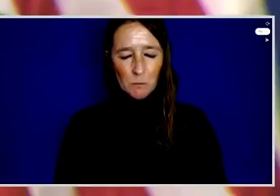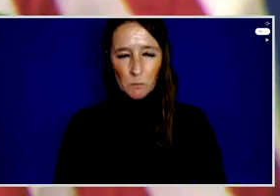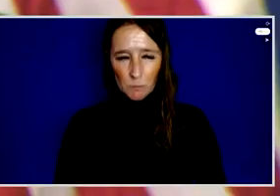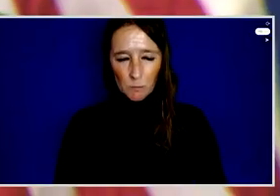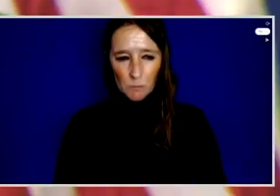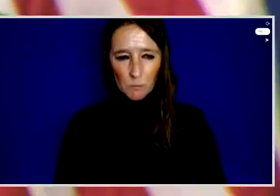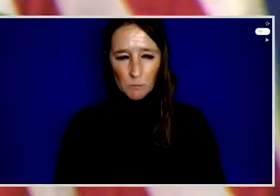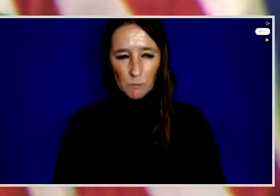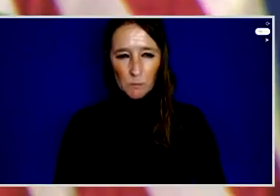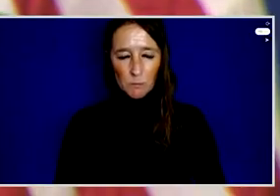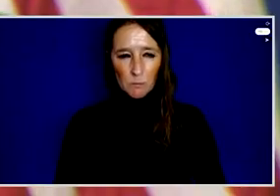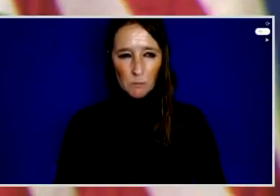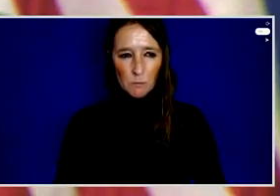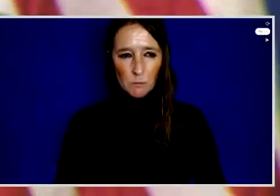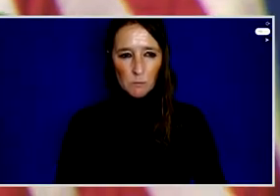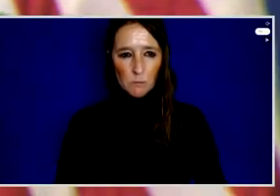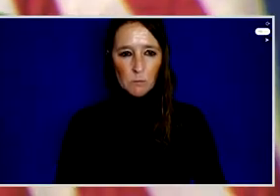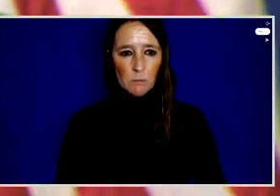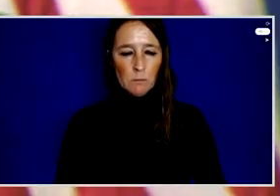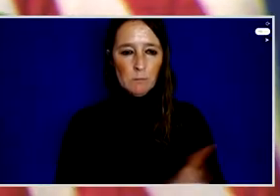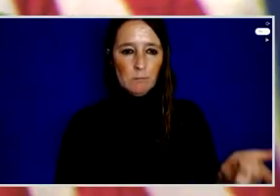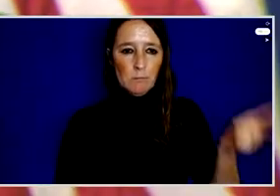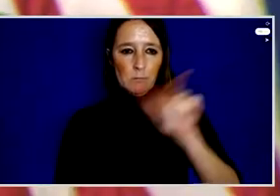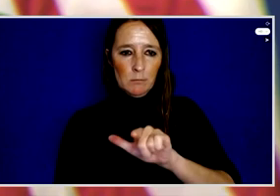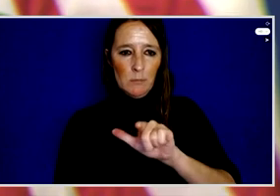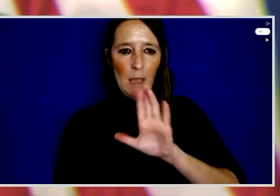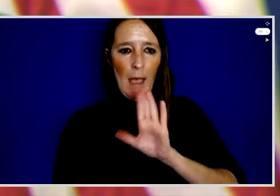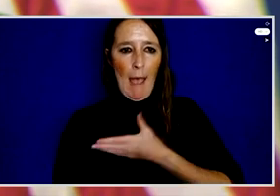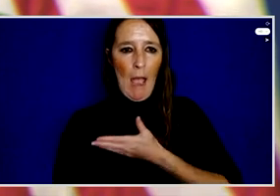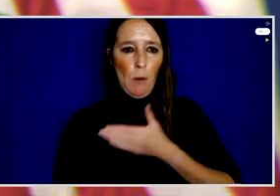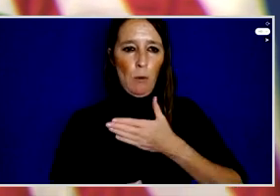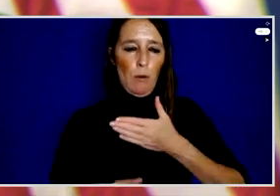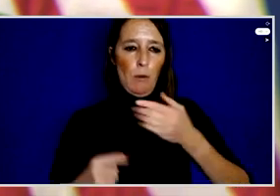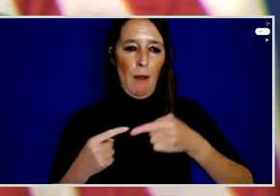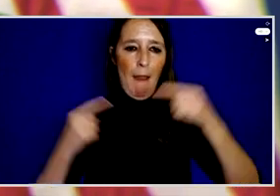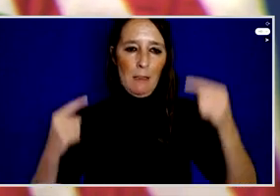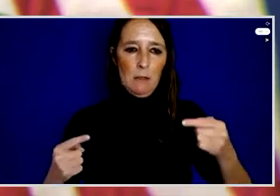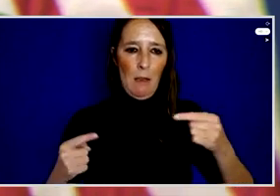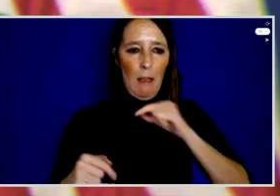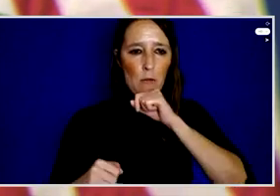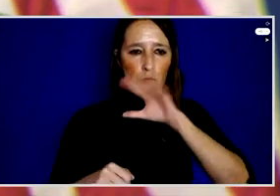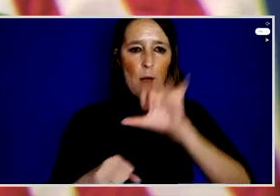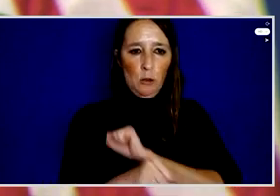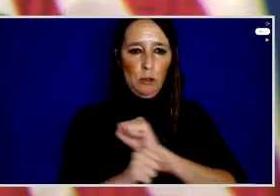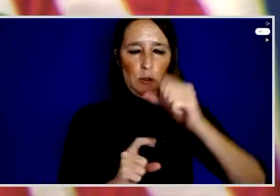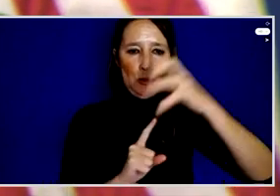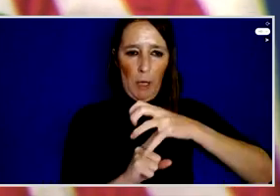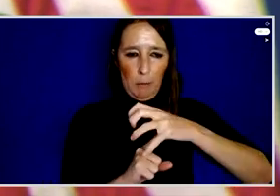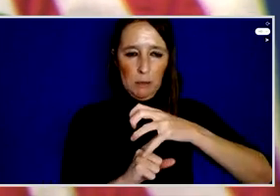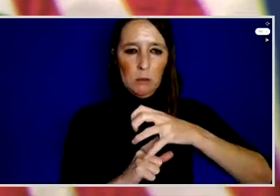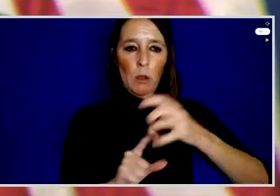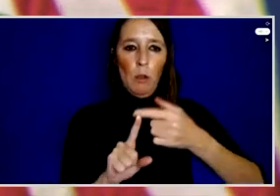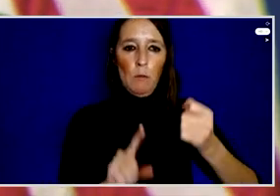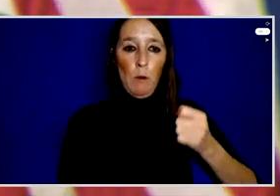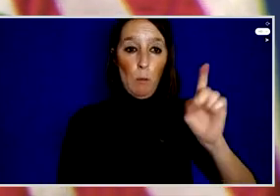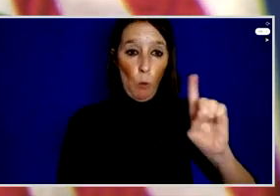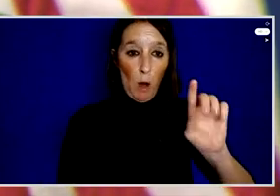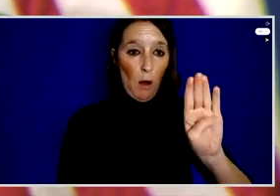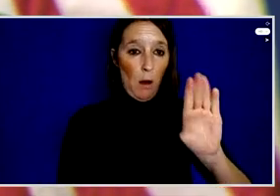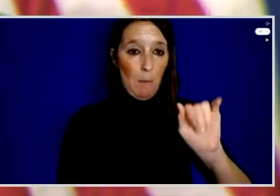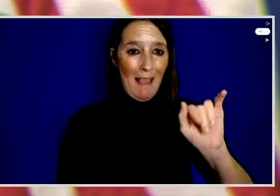And now to introduce our anti-corruption champions, beginning with today's awardee from Bangladesh, Rosina Islam.